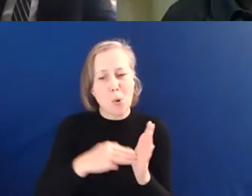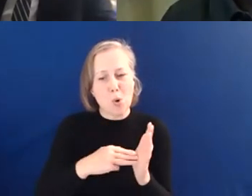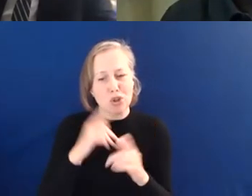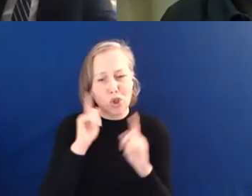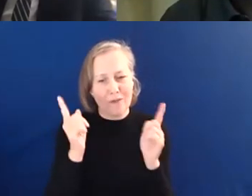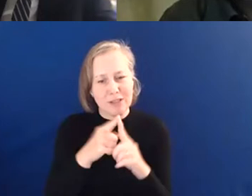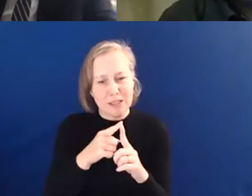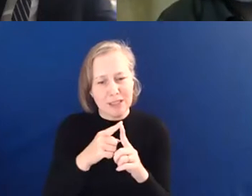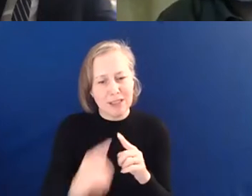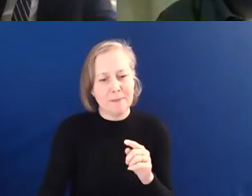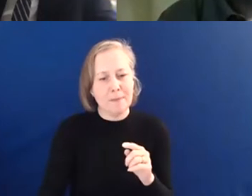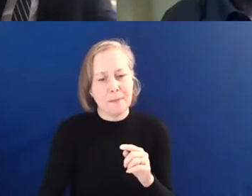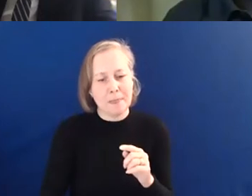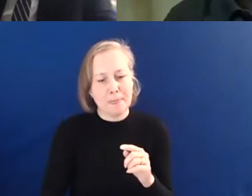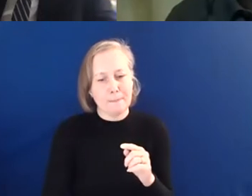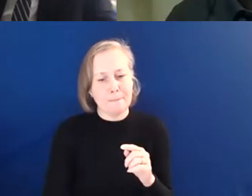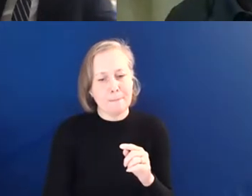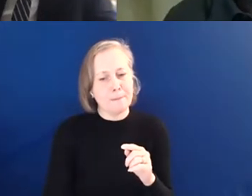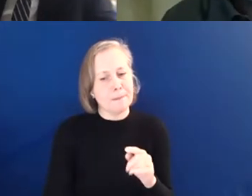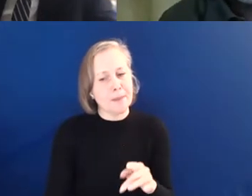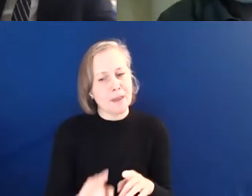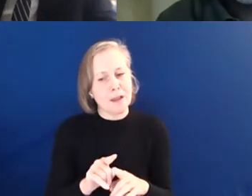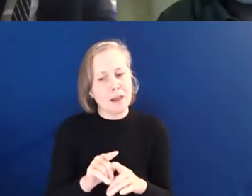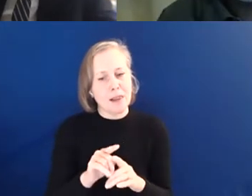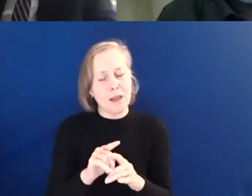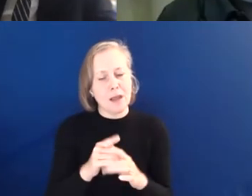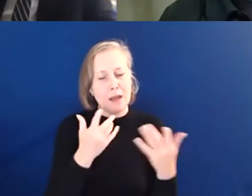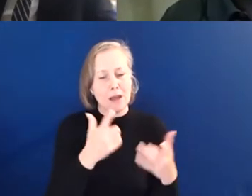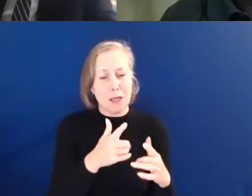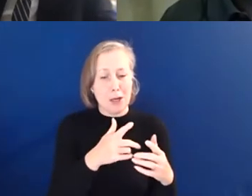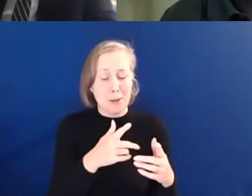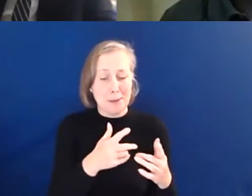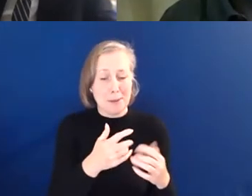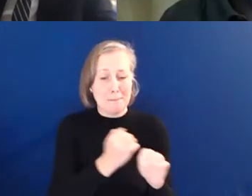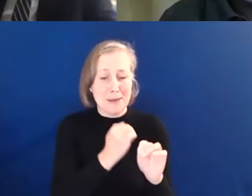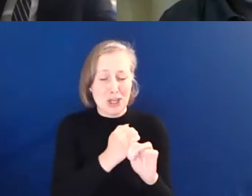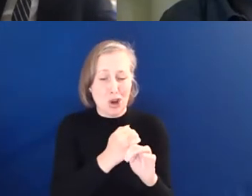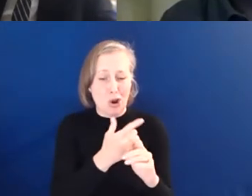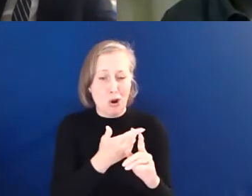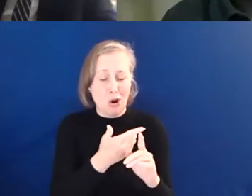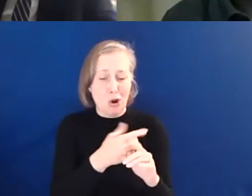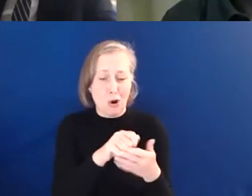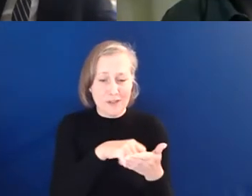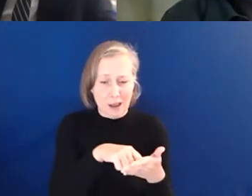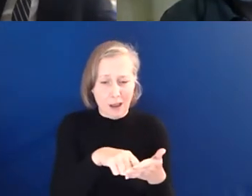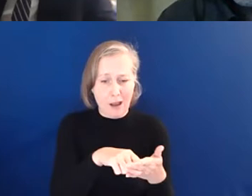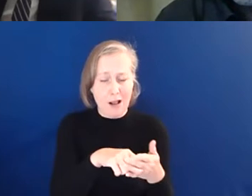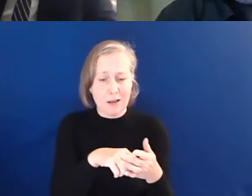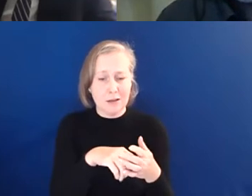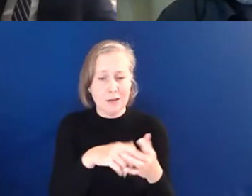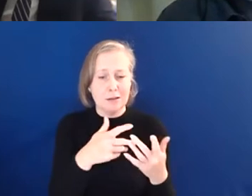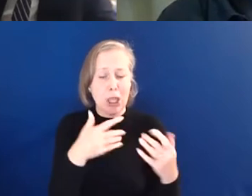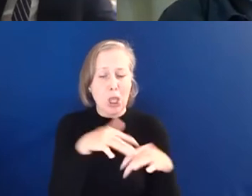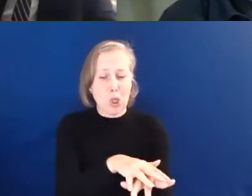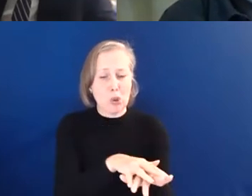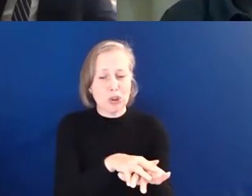who's the communications and media officer at Inclusion London, which is a disabled people's led organisation. We're